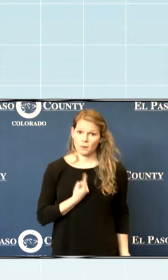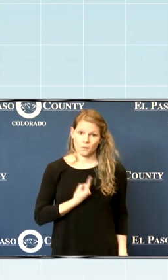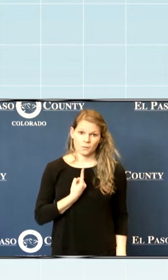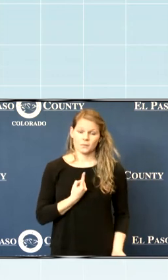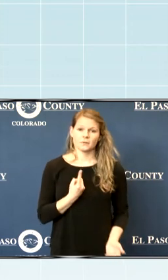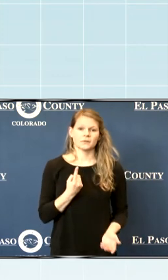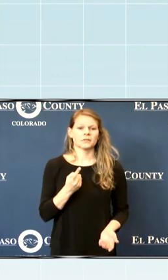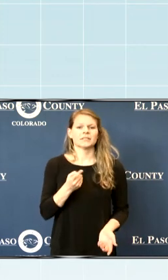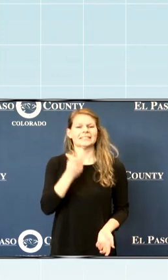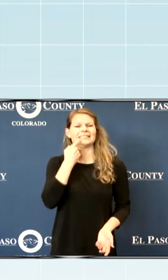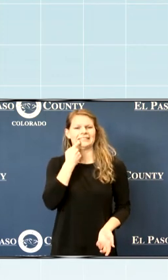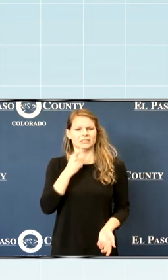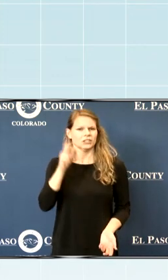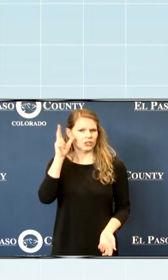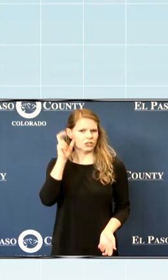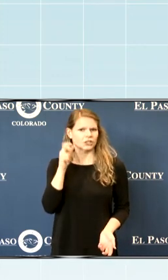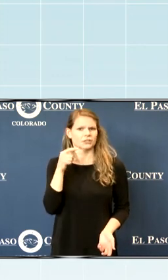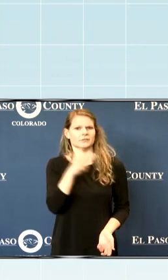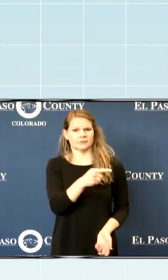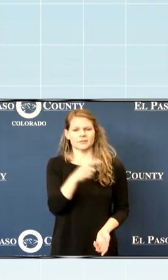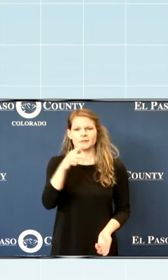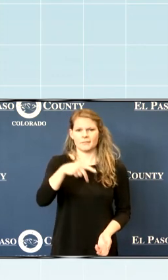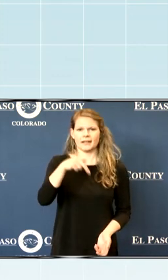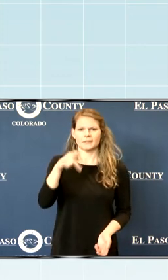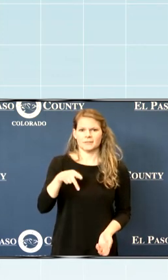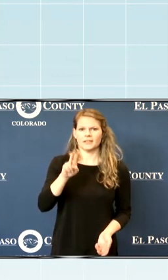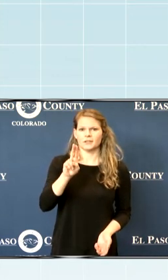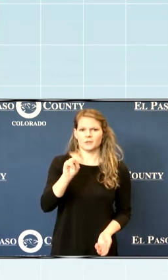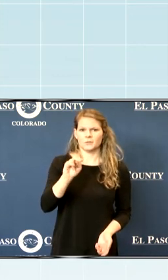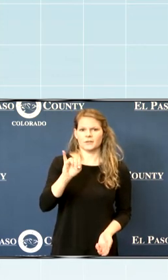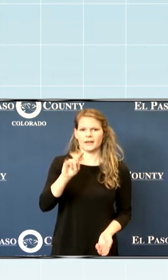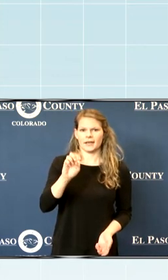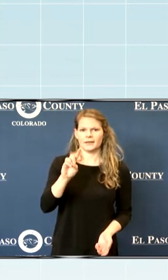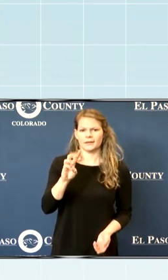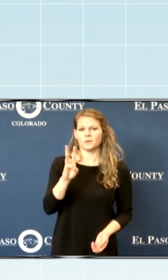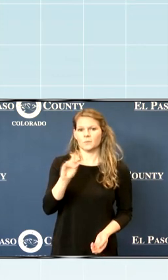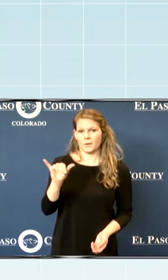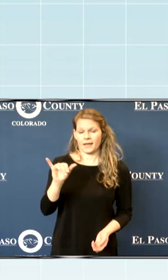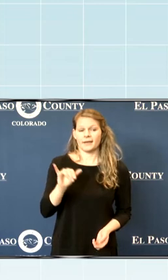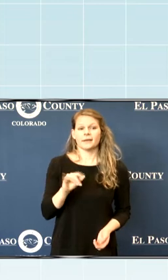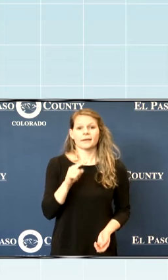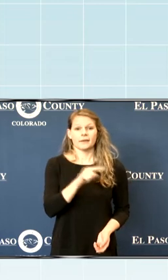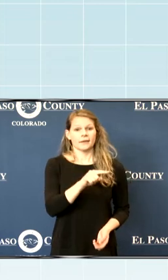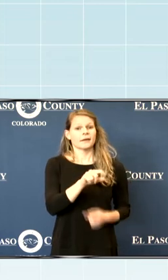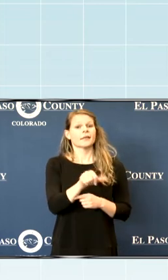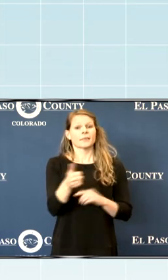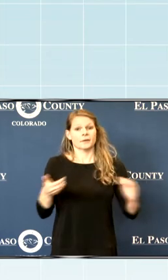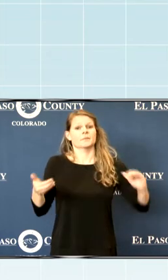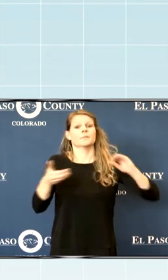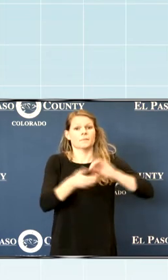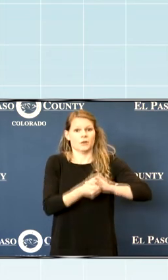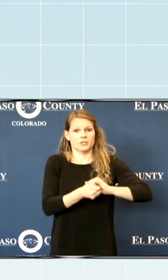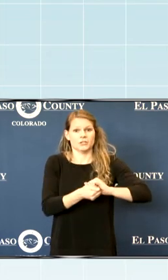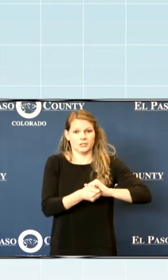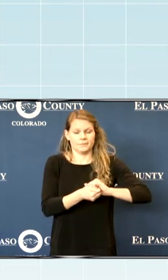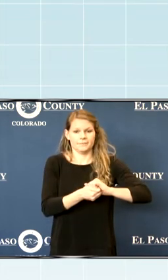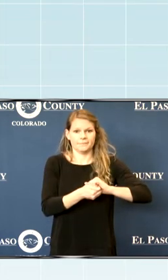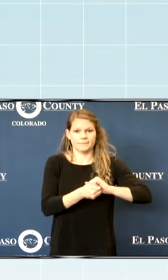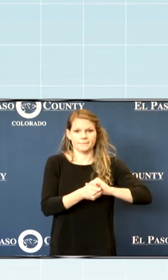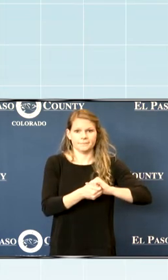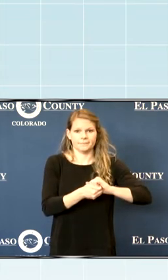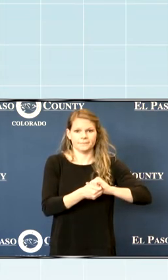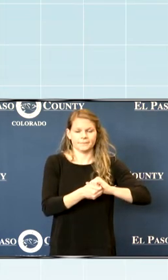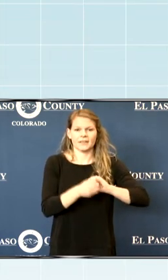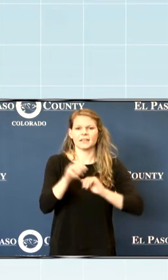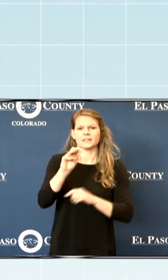You just heard from our good friends at Pikes Peak United Way where another partnership we have with them is